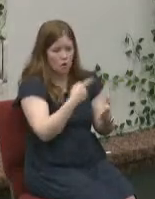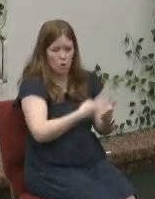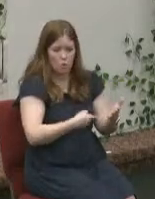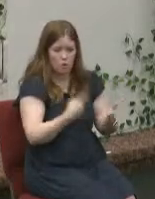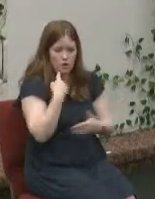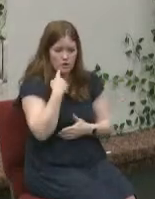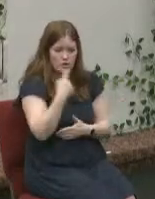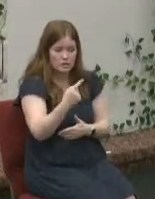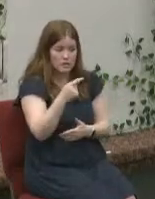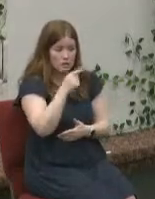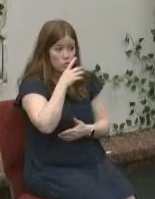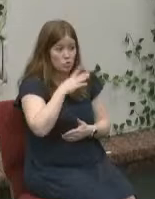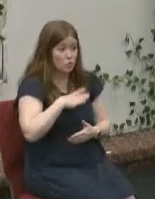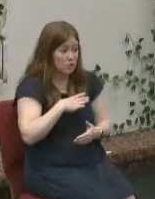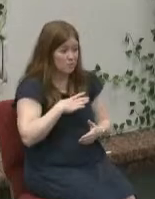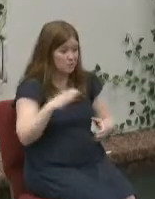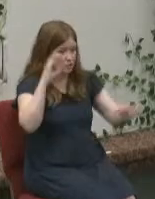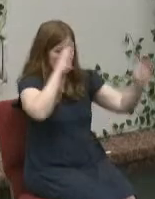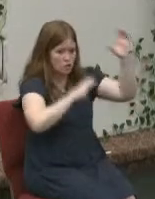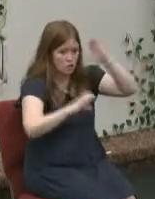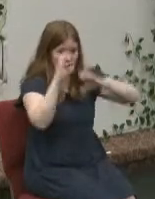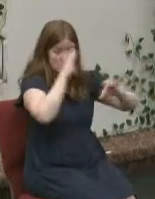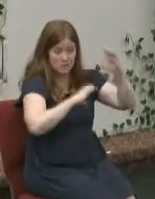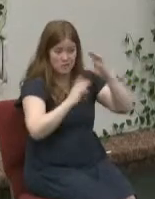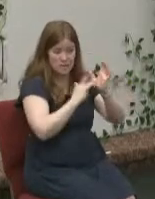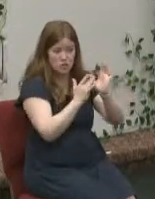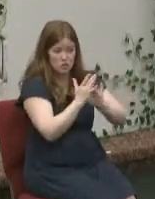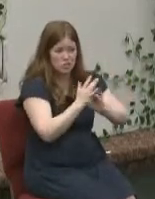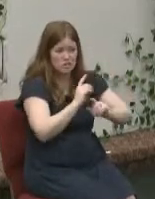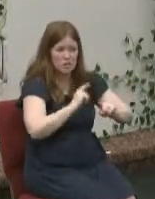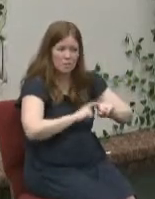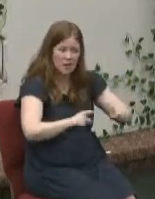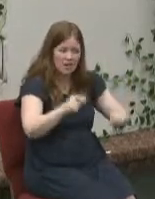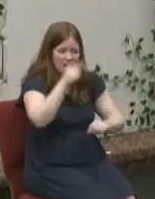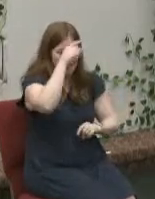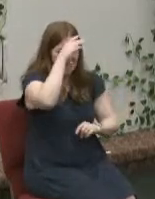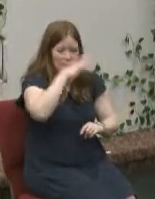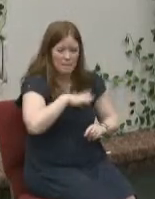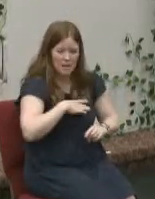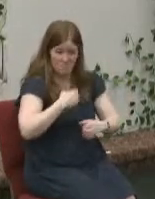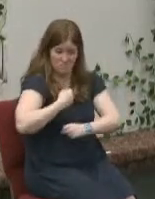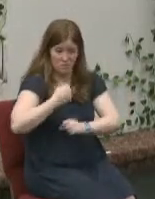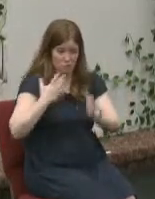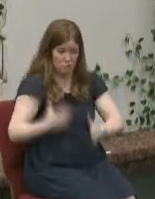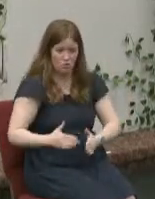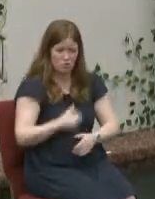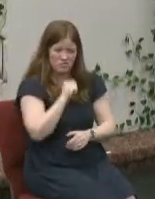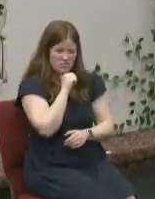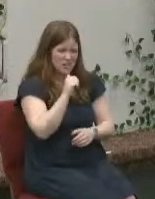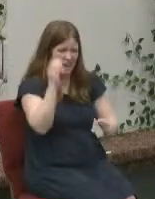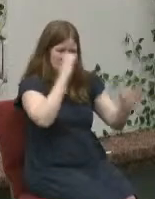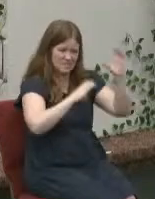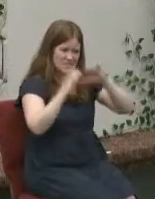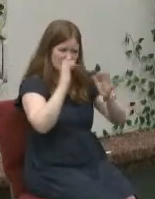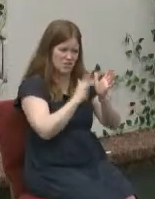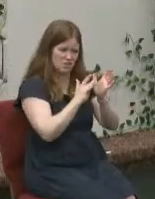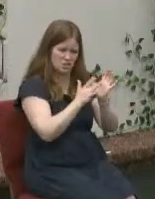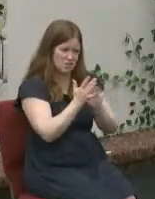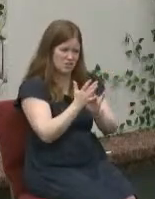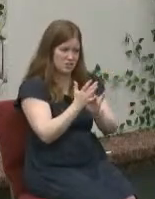they are seeking jesus but the men the guards they are not the one is alive